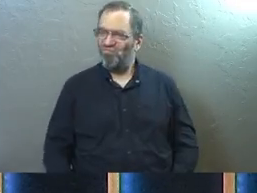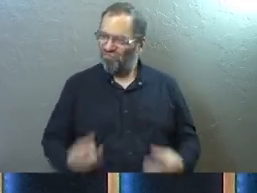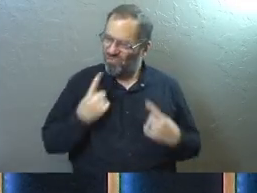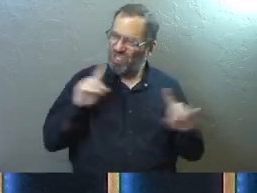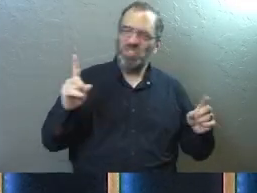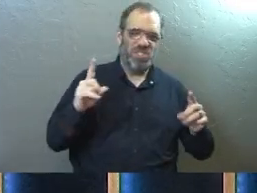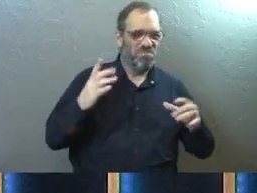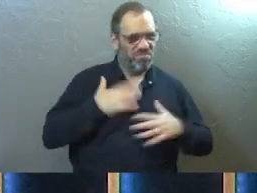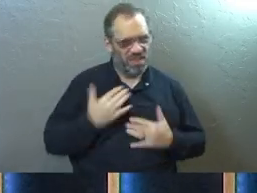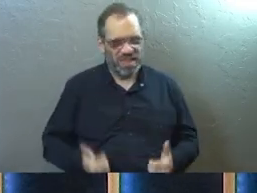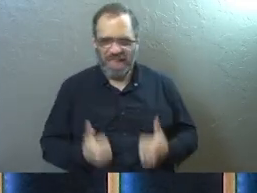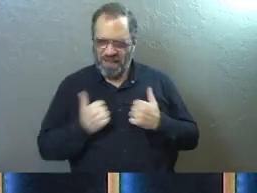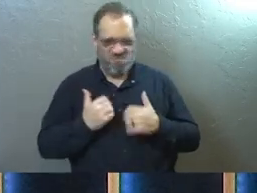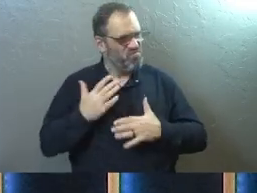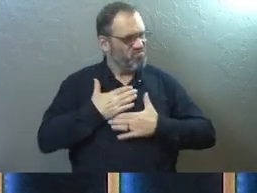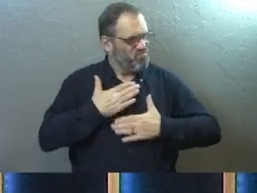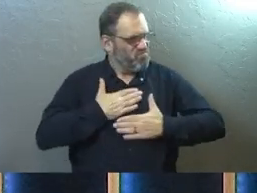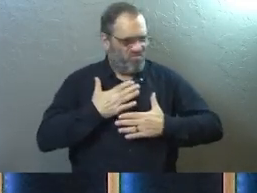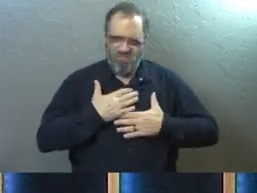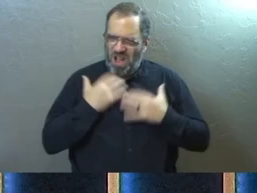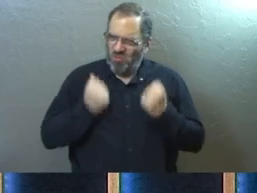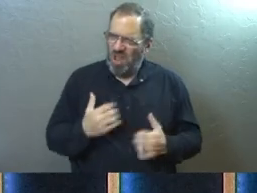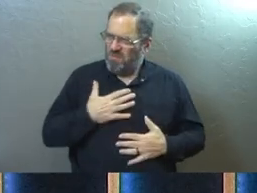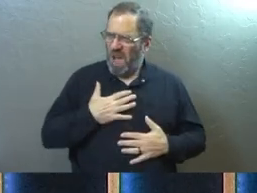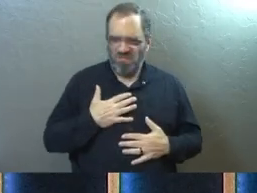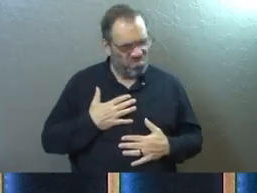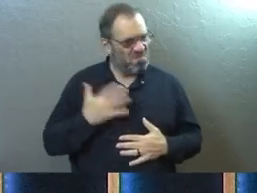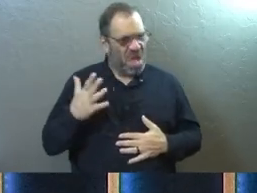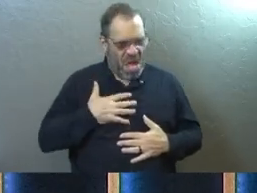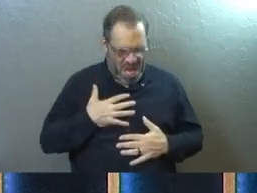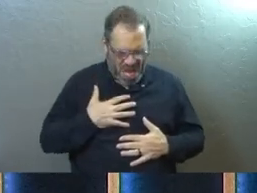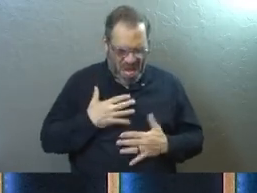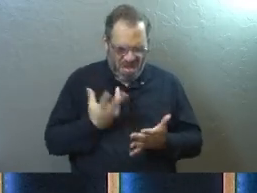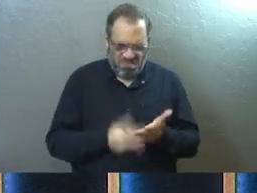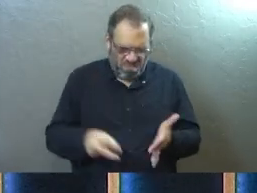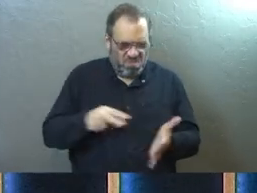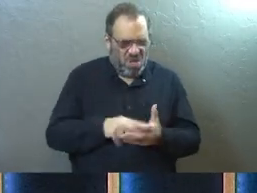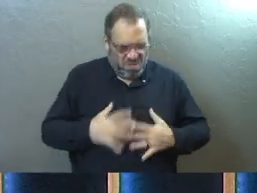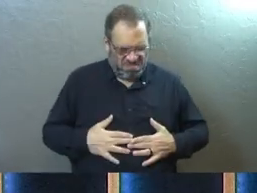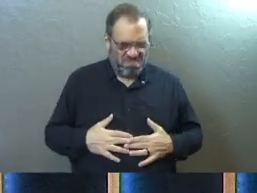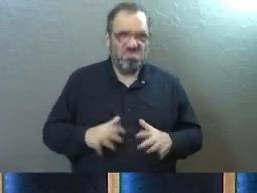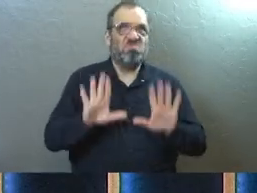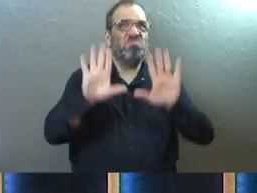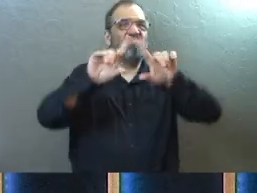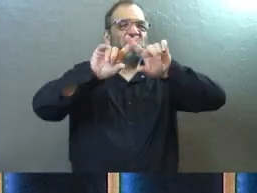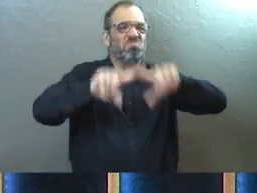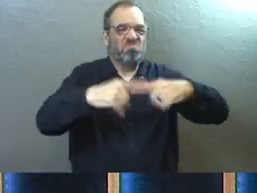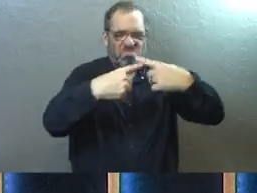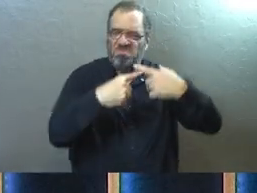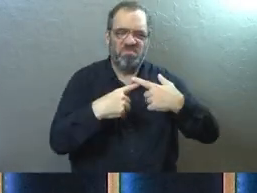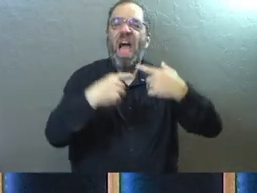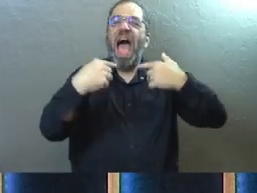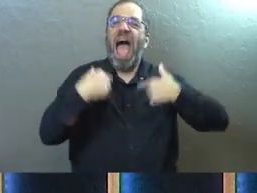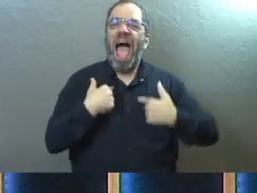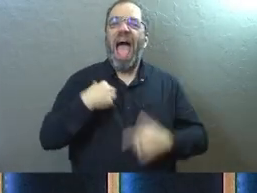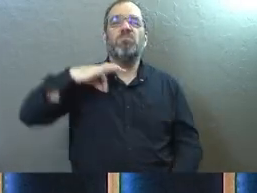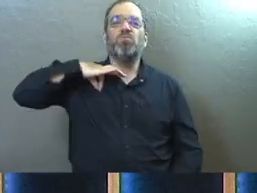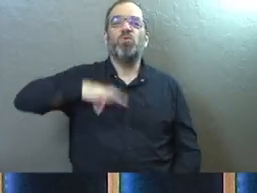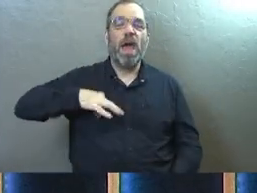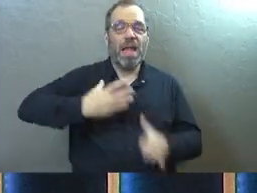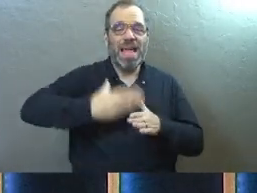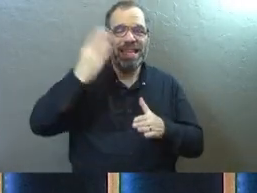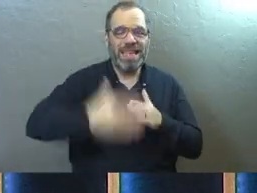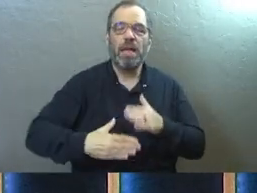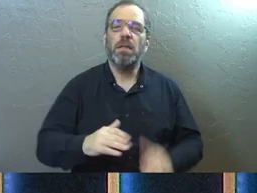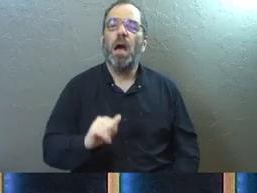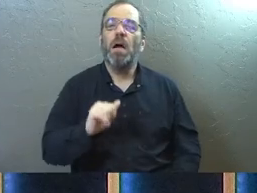succeed in this life in my own strength. I can pull myself up by my own bootstraps and then I will get the credit at the